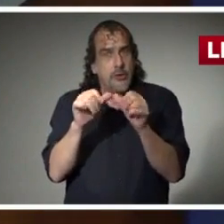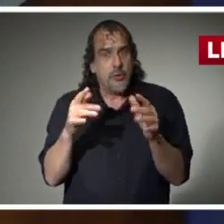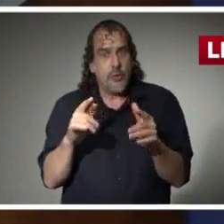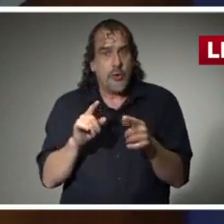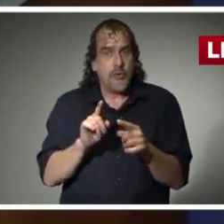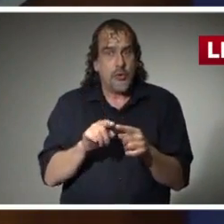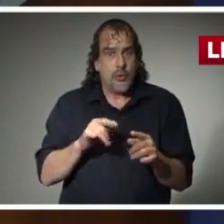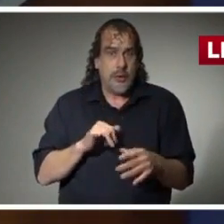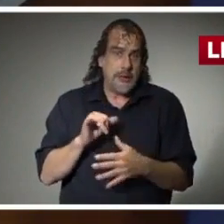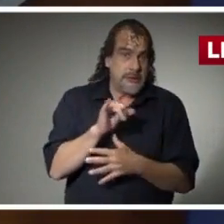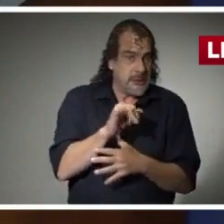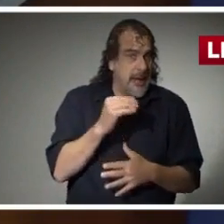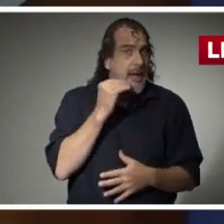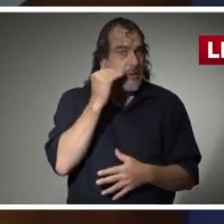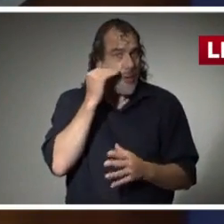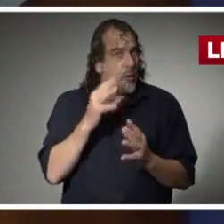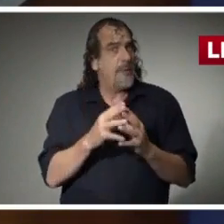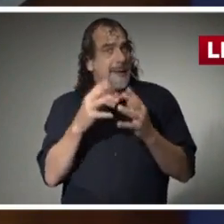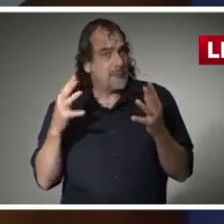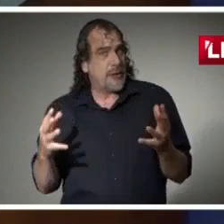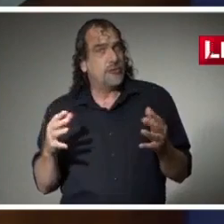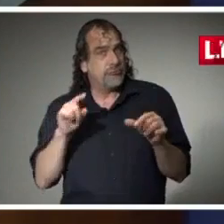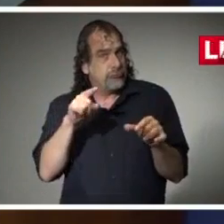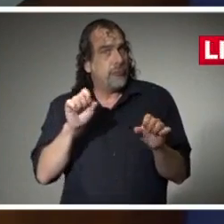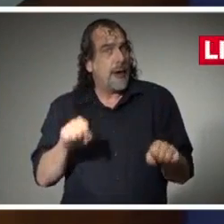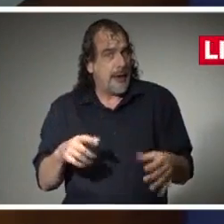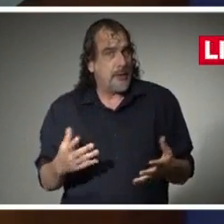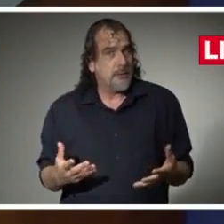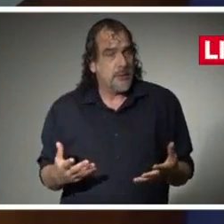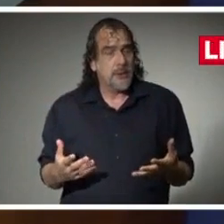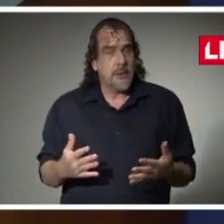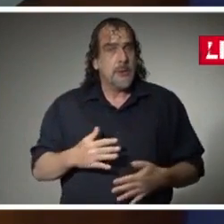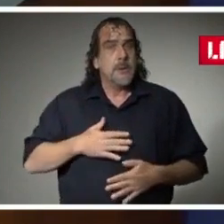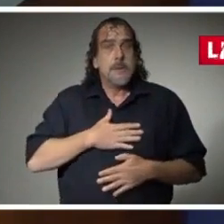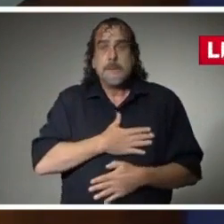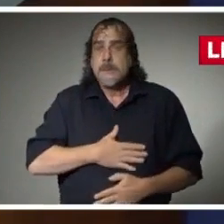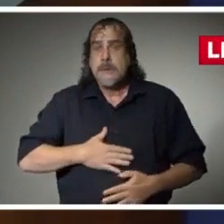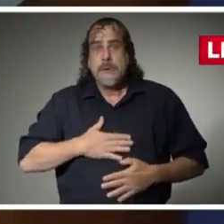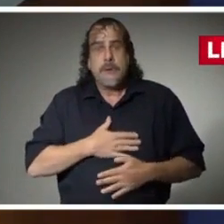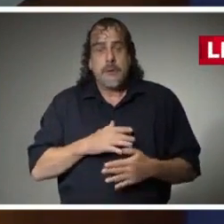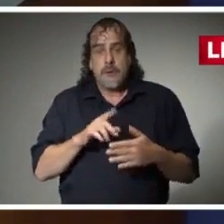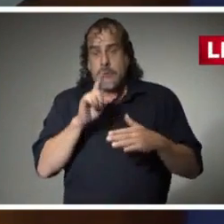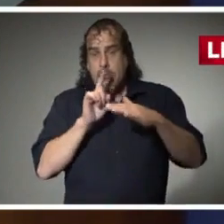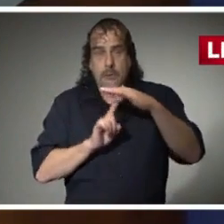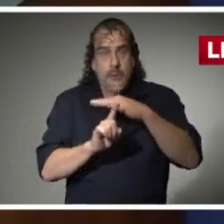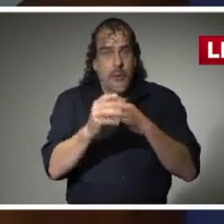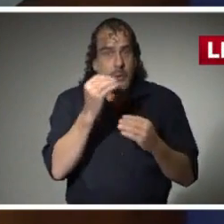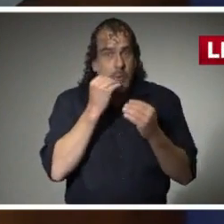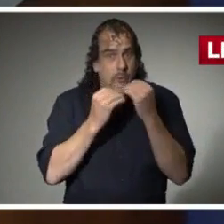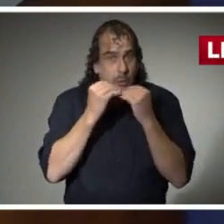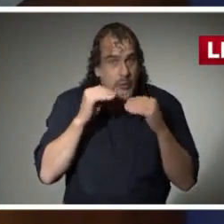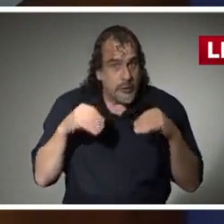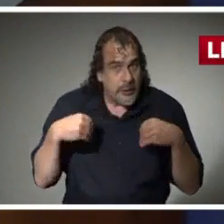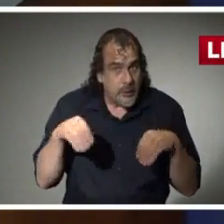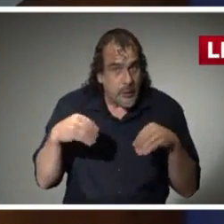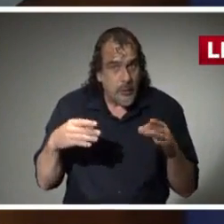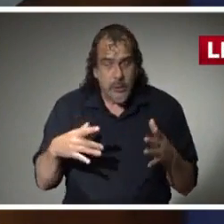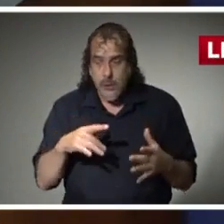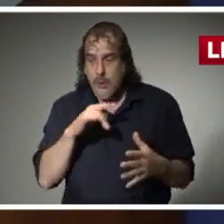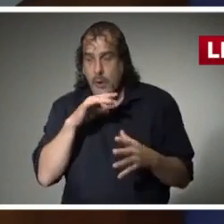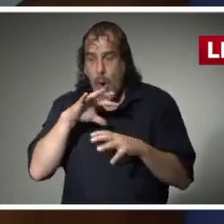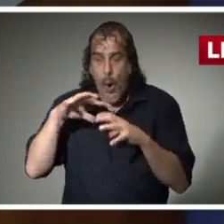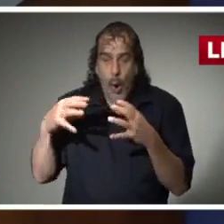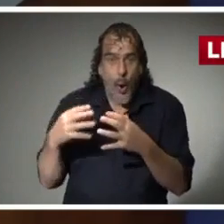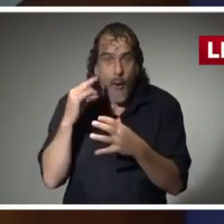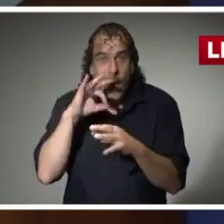to stay at home when you can. Please, when you go to the grocery store, do not take